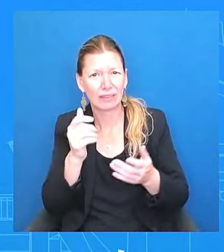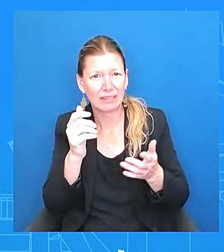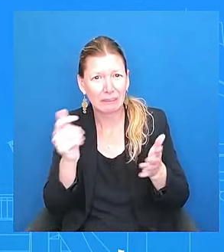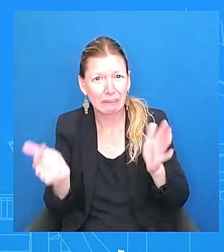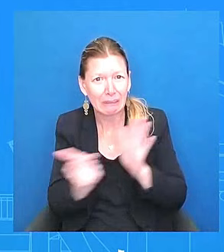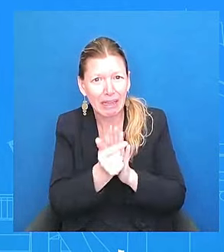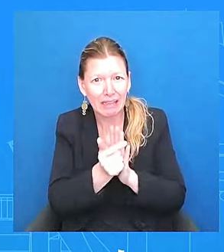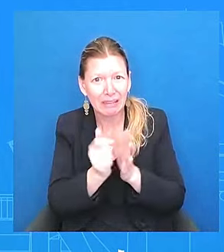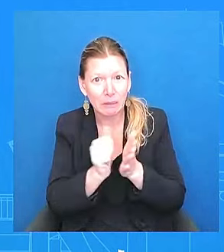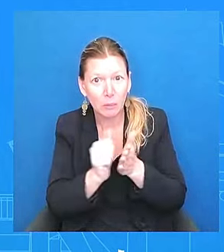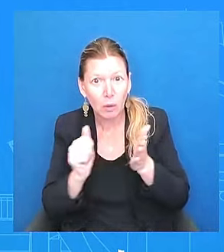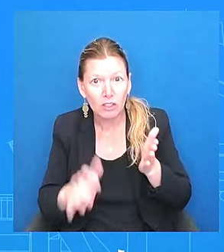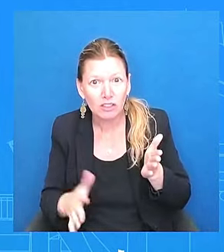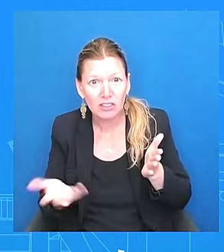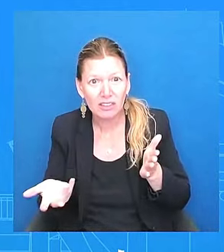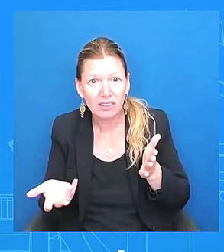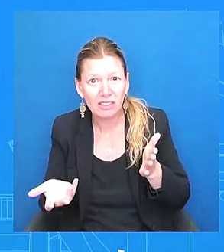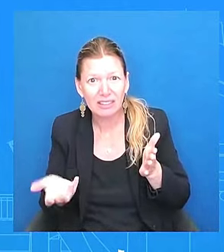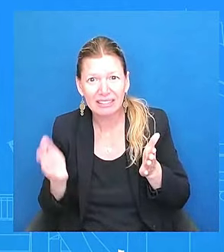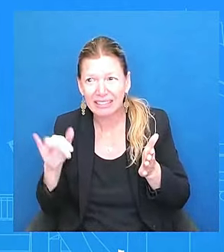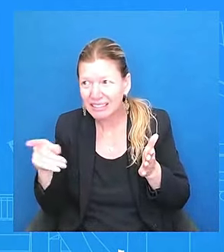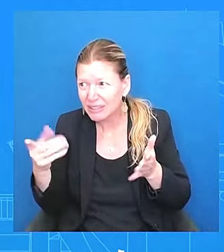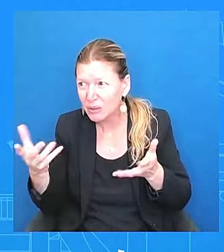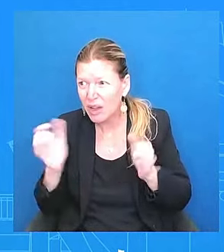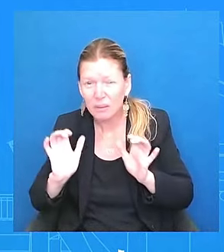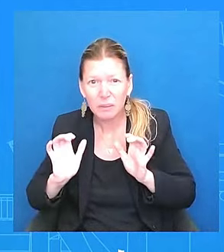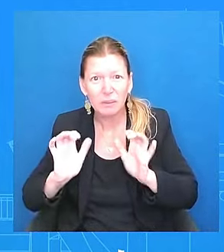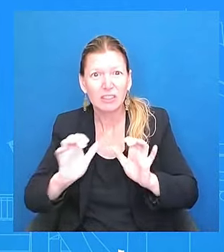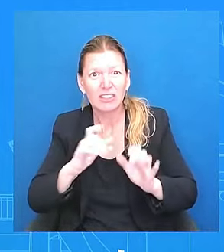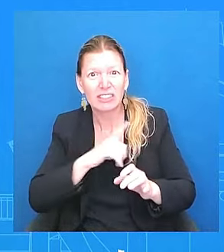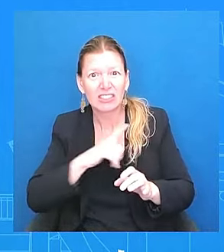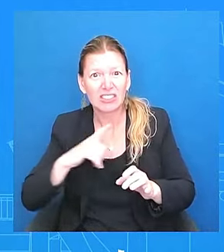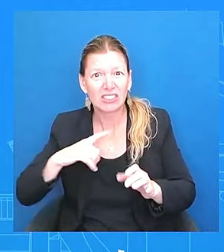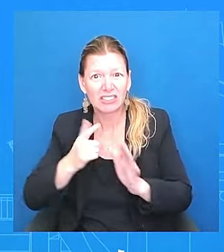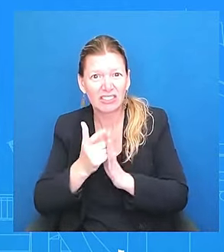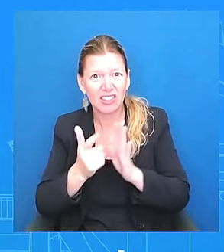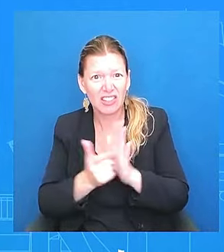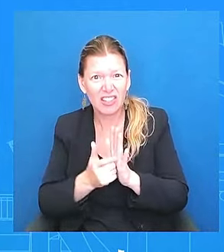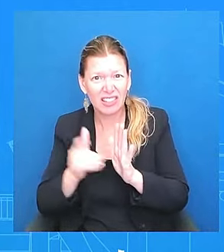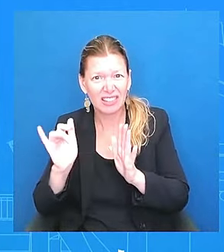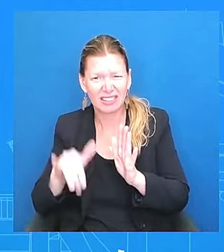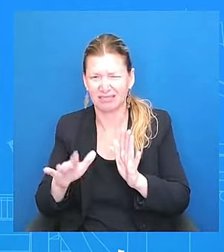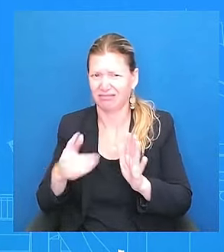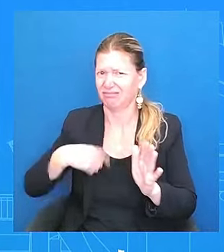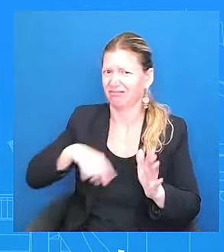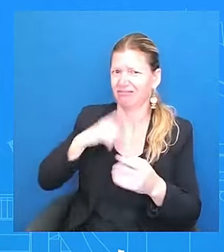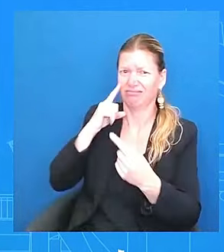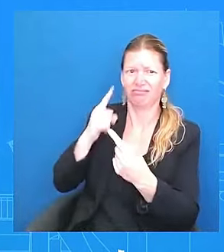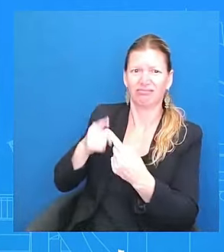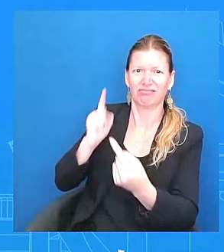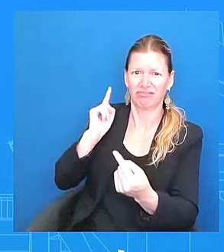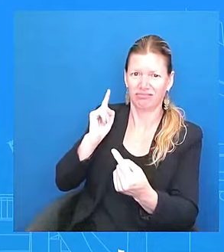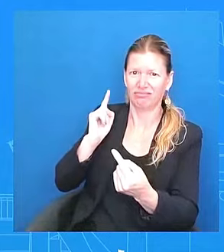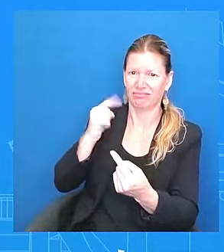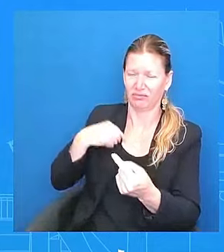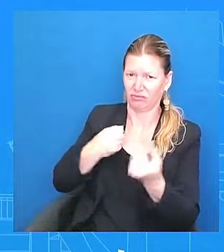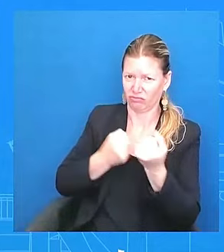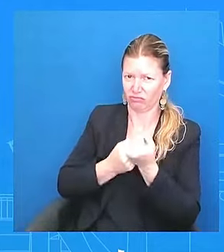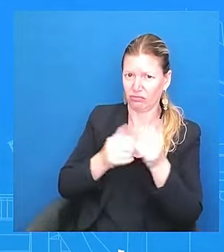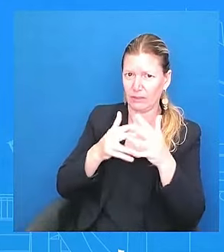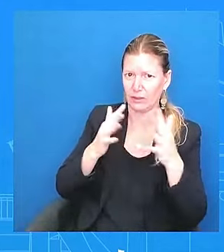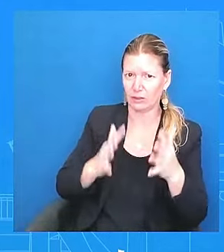We're going to stand with the majority of Americans. Go ahead, Paris. Thank you, Kareem. Two questions. One on NATO. So on next week's summit,